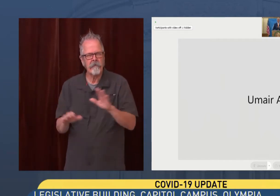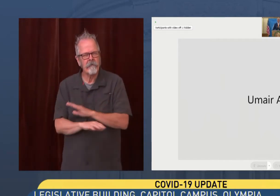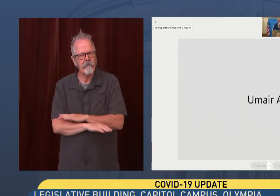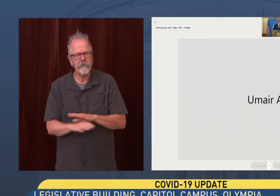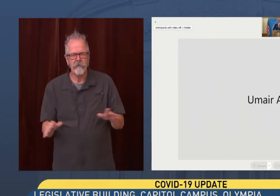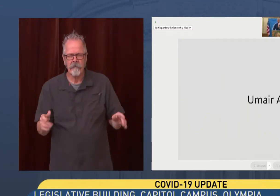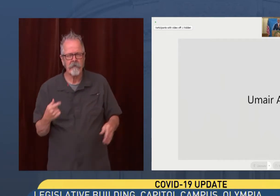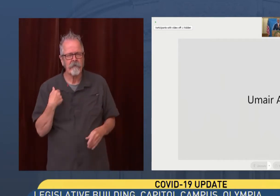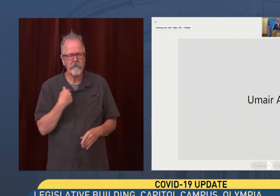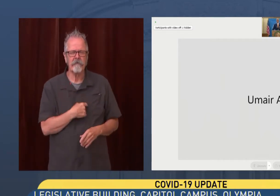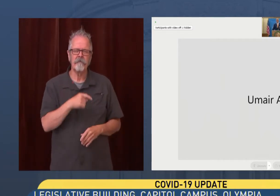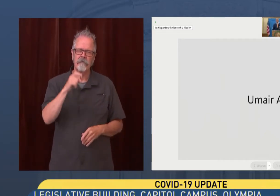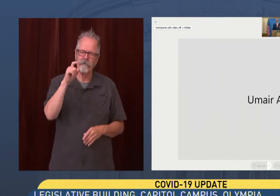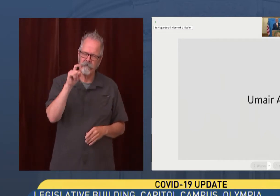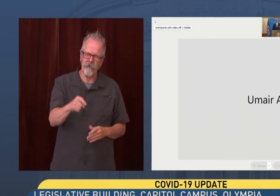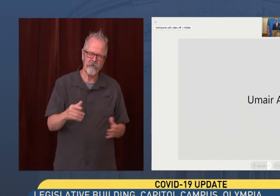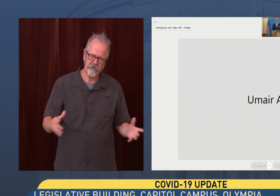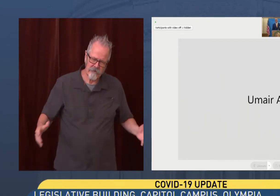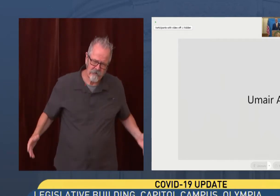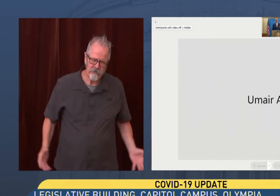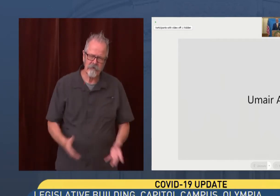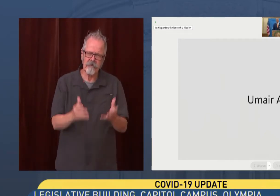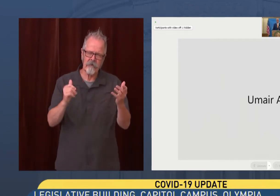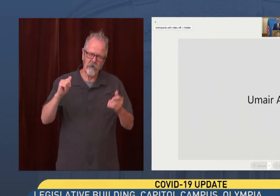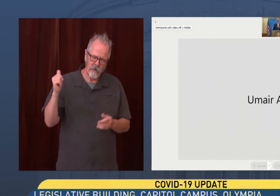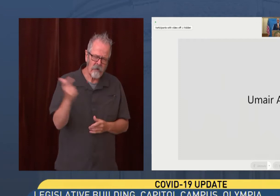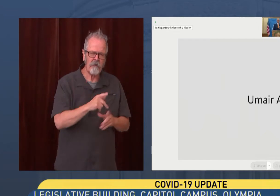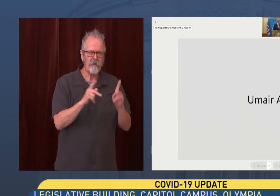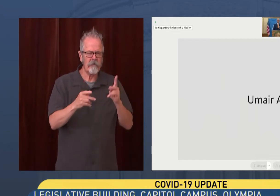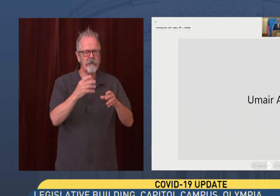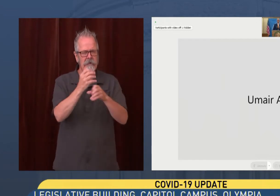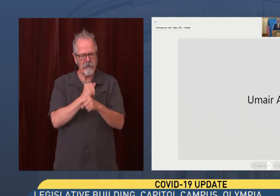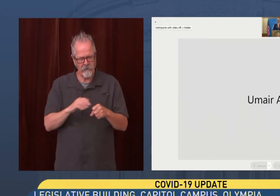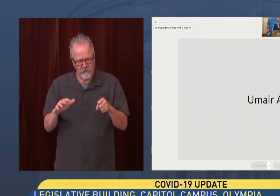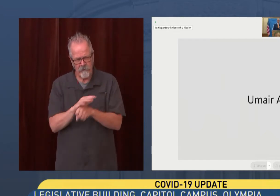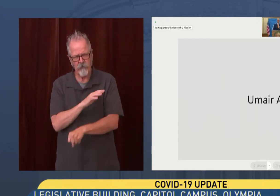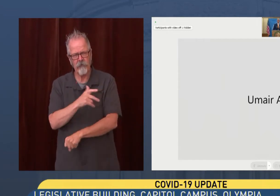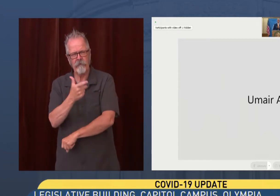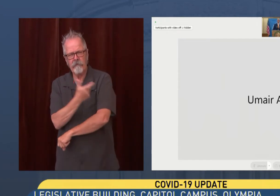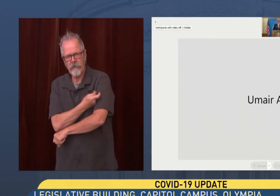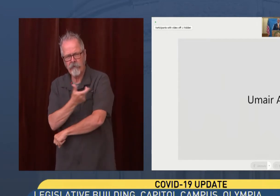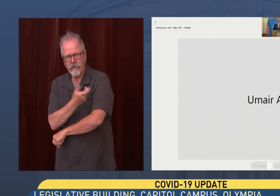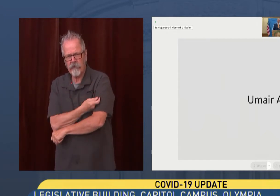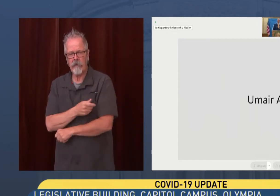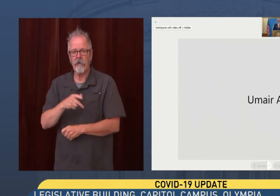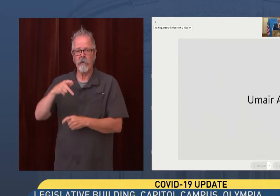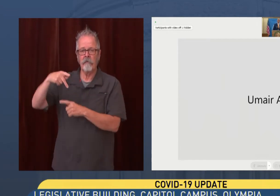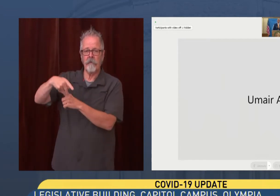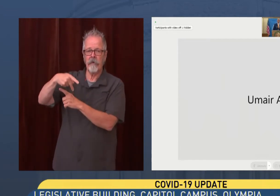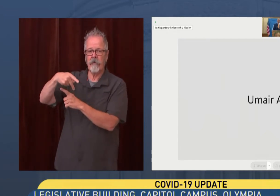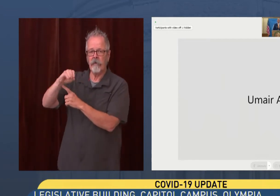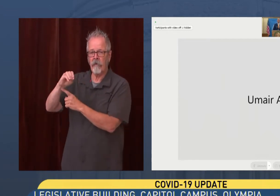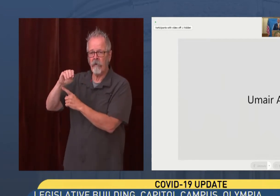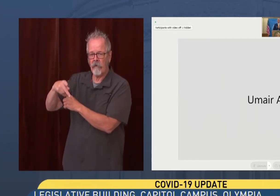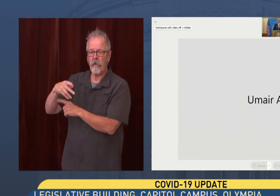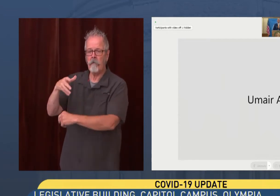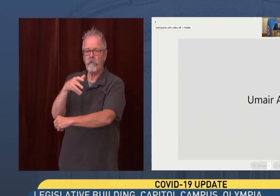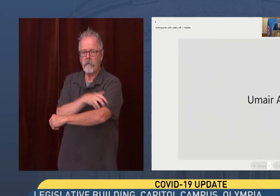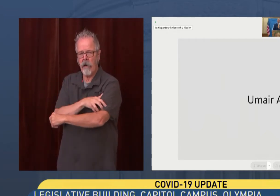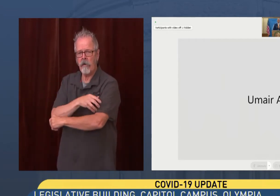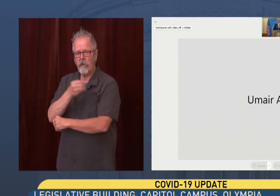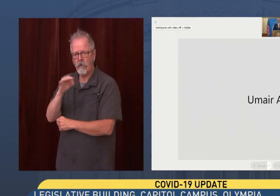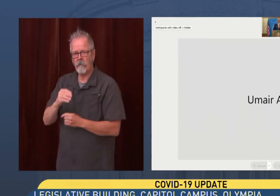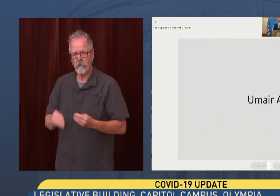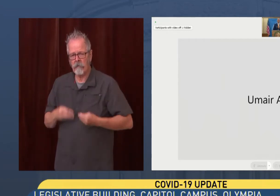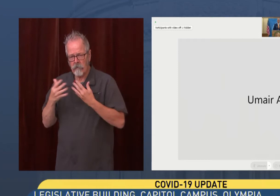We have launched a number of initiatives, as the governor mentioned, including the power of the provider, talk to your doctor, talk to your healthcare provider. We're also doing